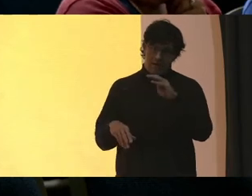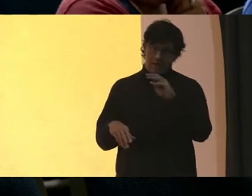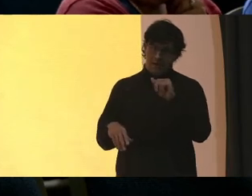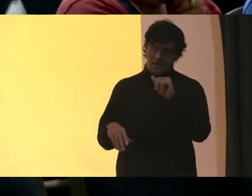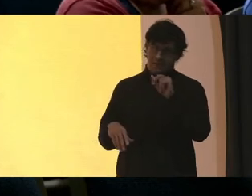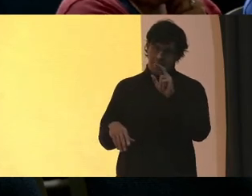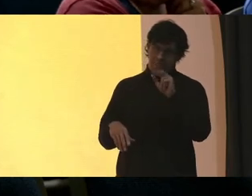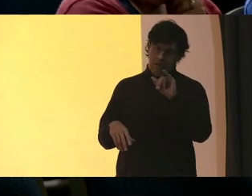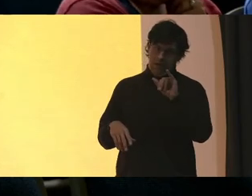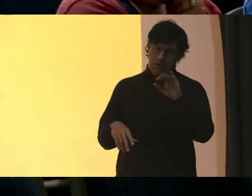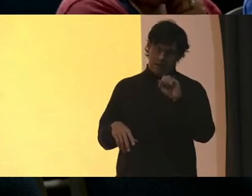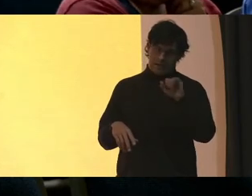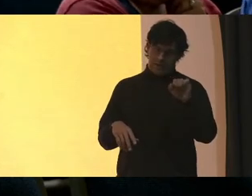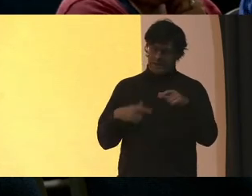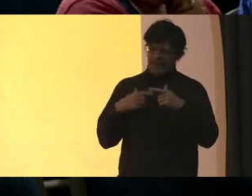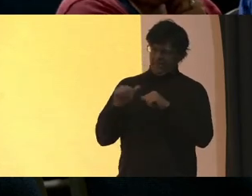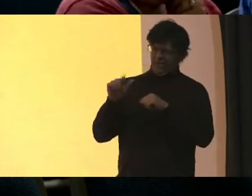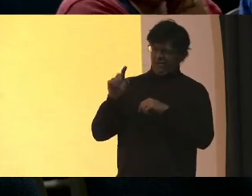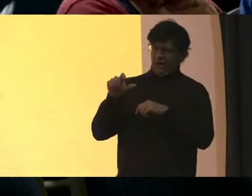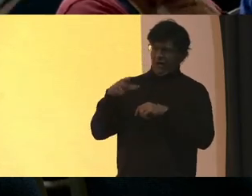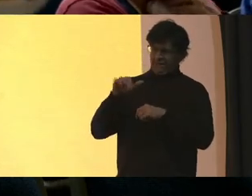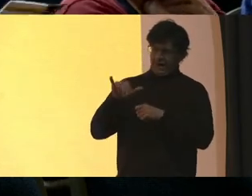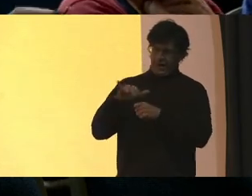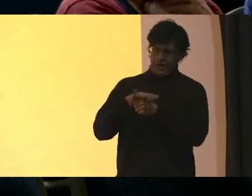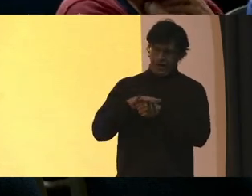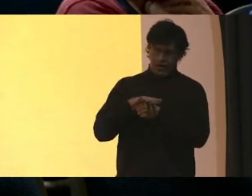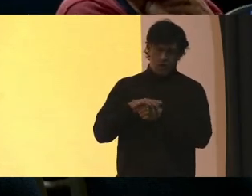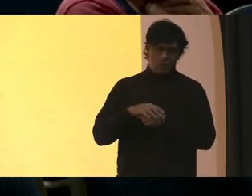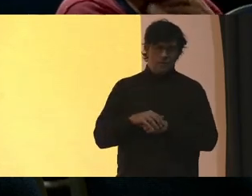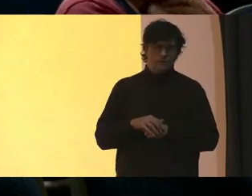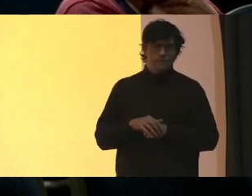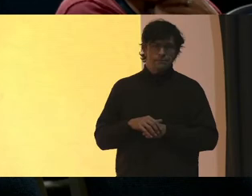And I live in the Adelphi area And here's my